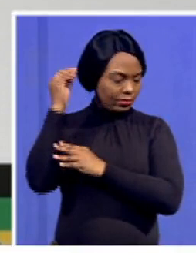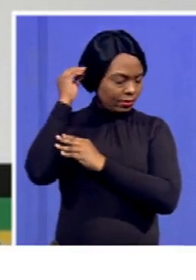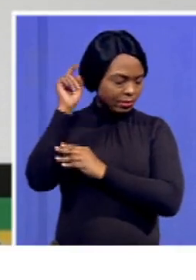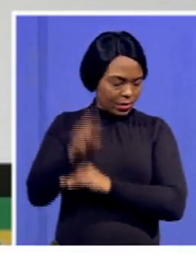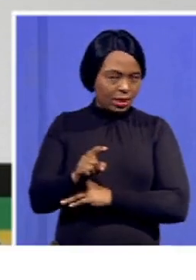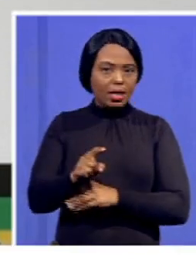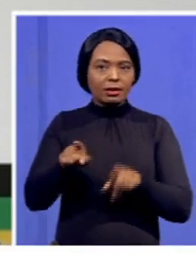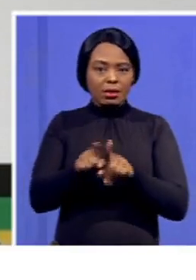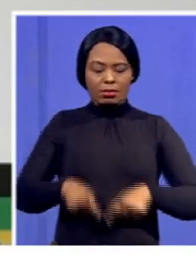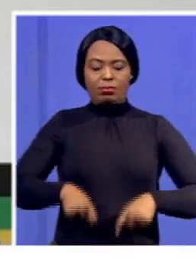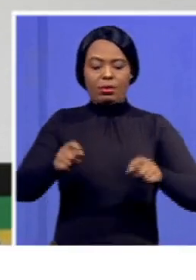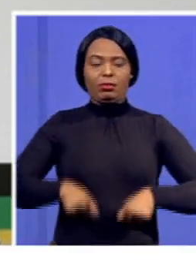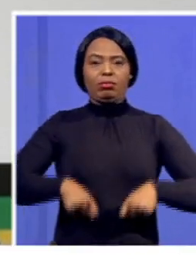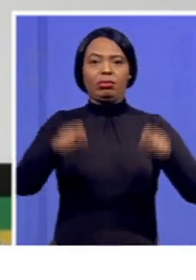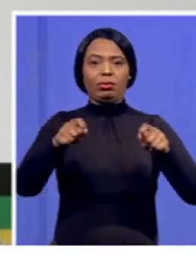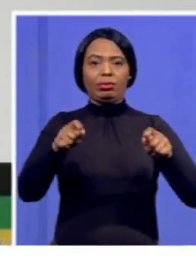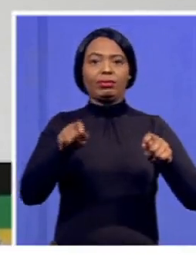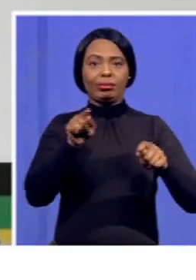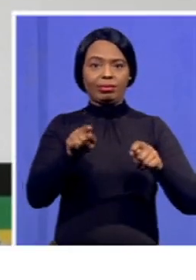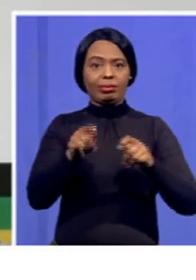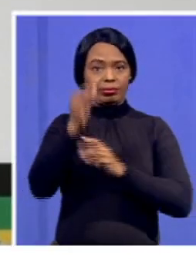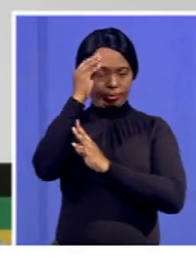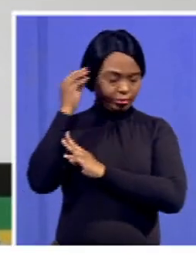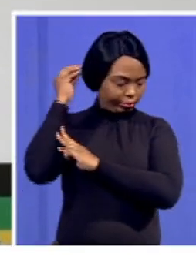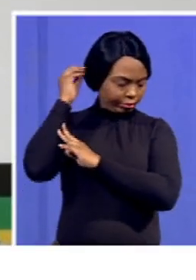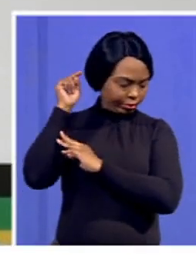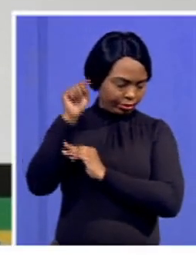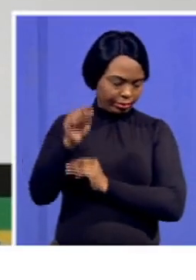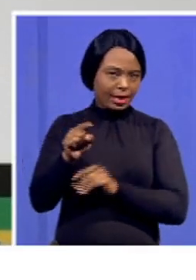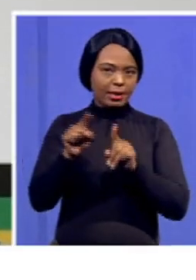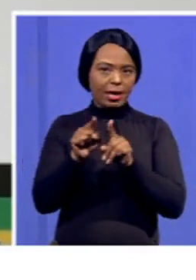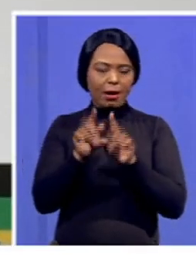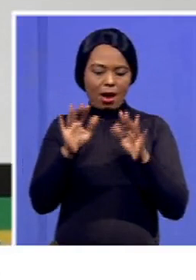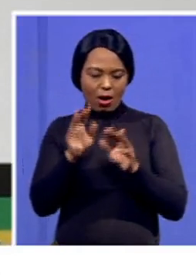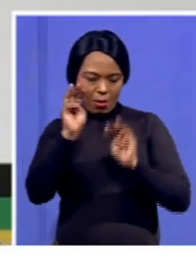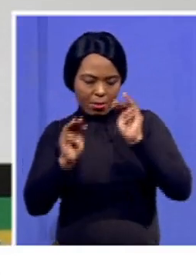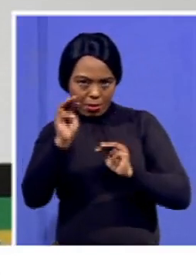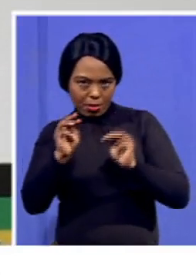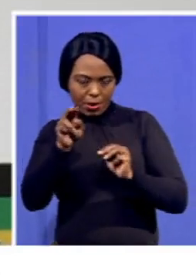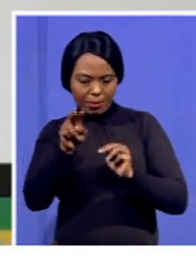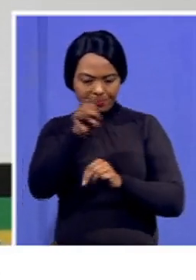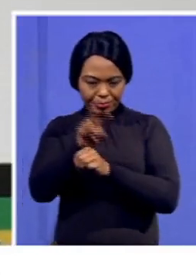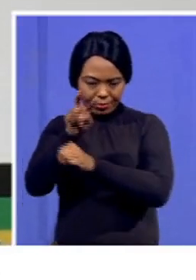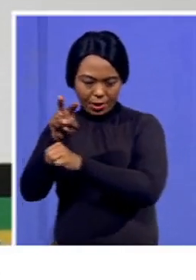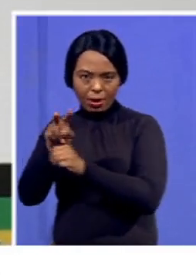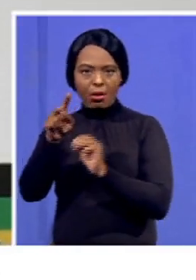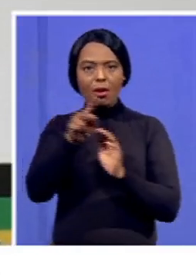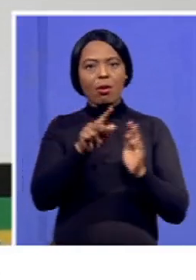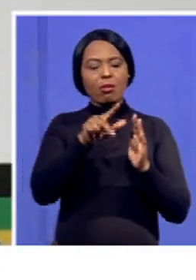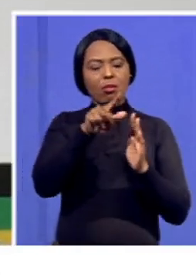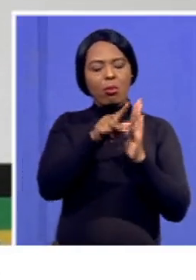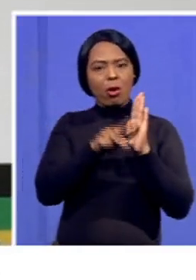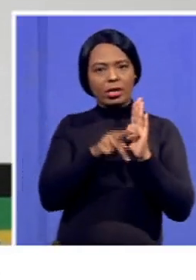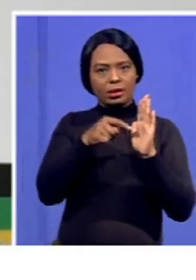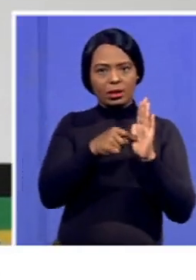and taxation, as well as balance and effective monetary policy. Closer coordination between government and social partners